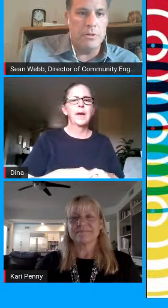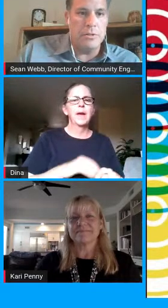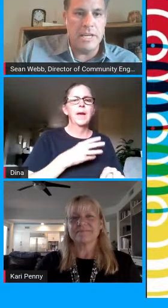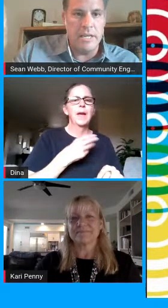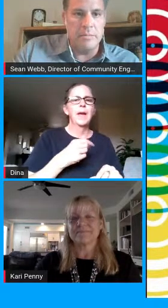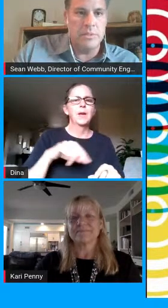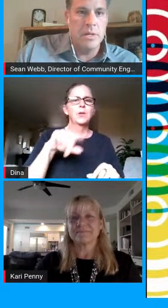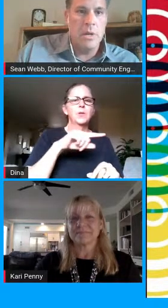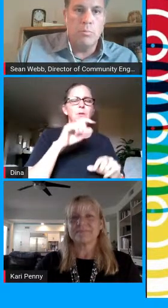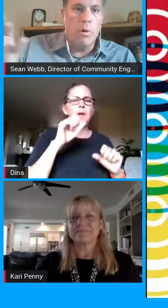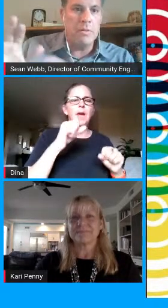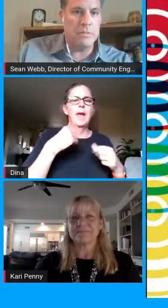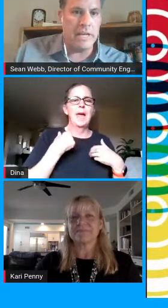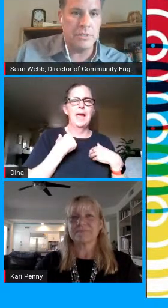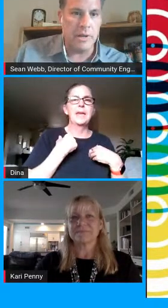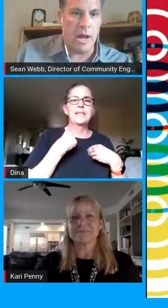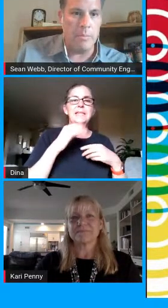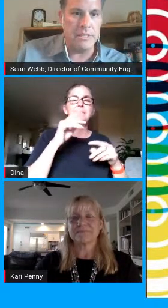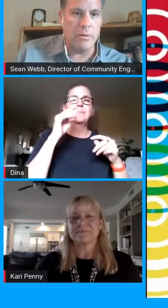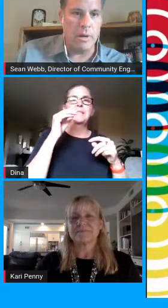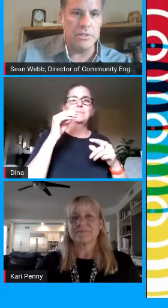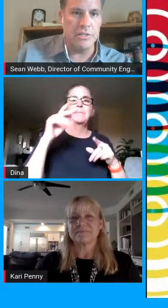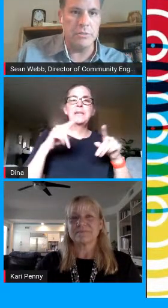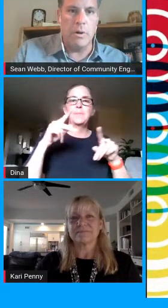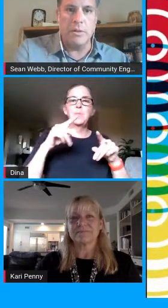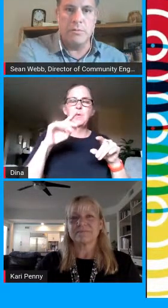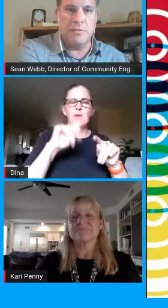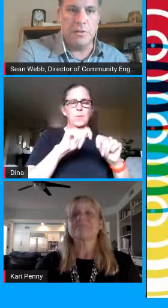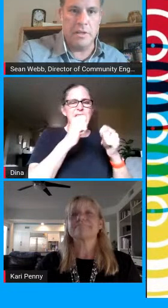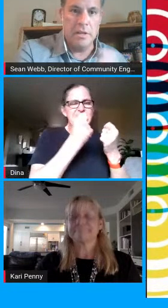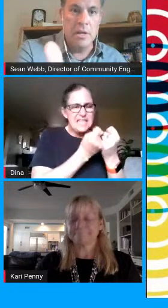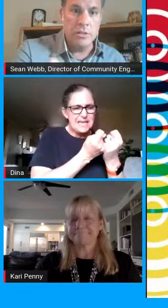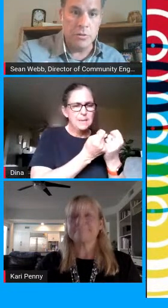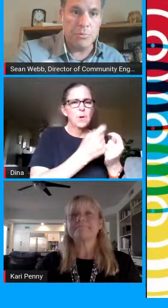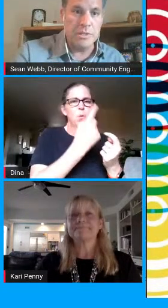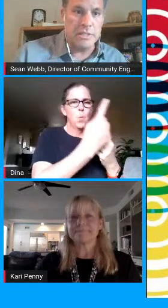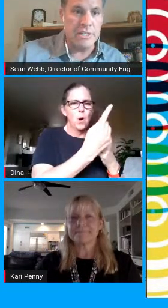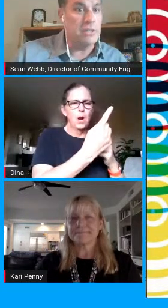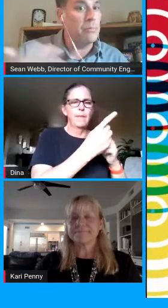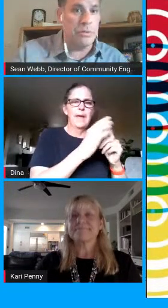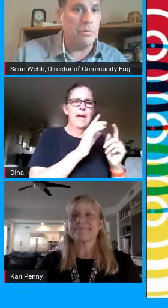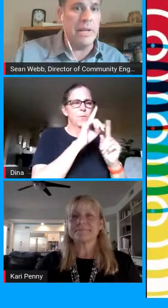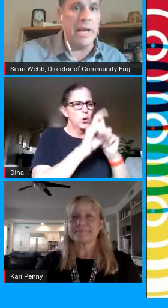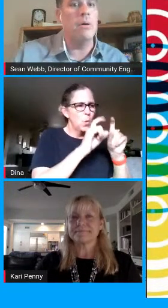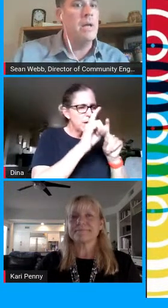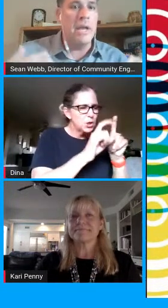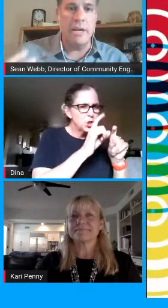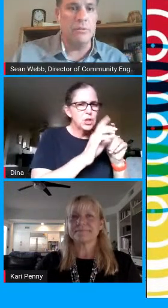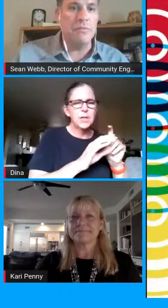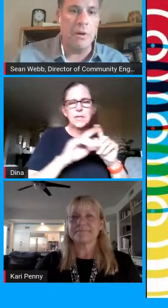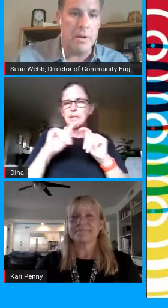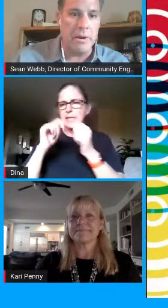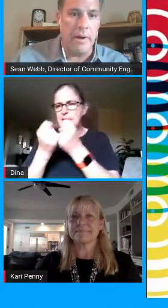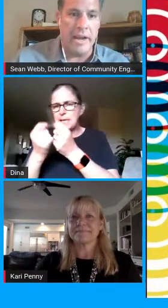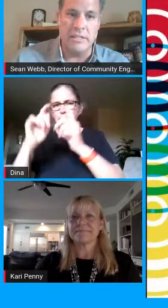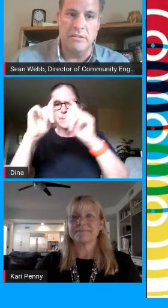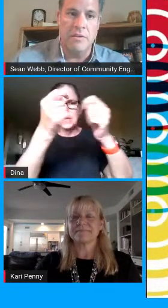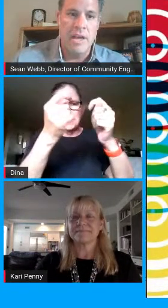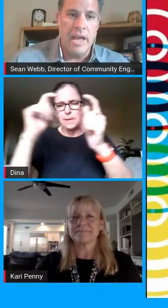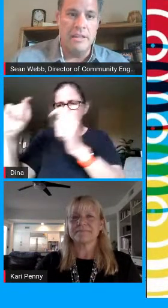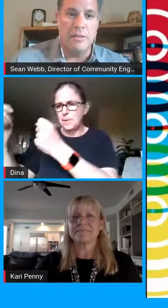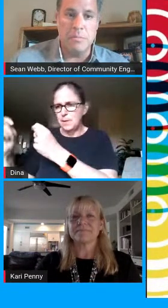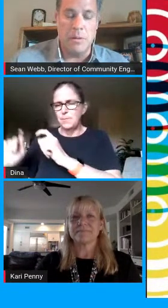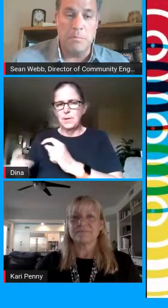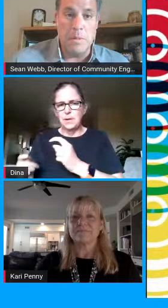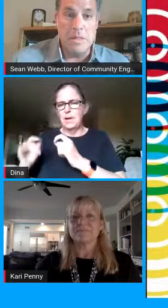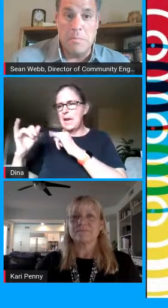had people in your teams one that was answering comments and questions one that was fielding doing the presentation like we're doing now and it was very interactive